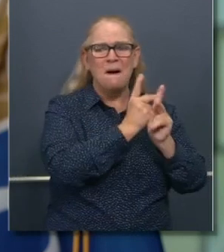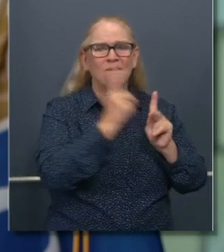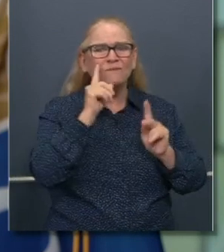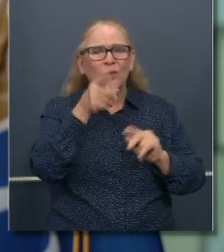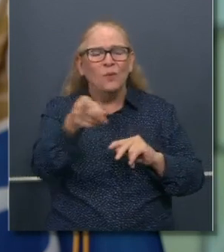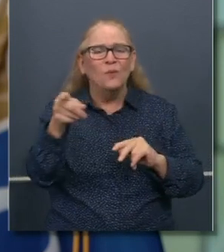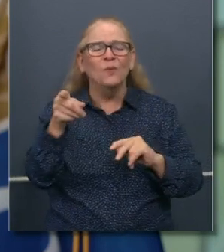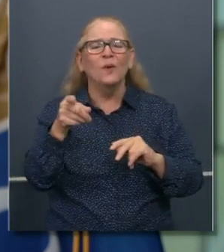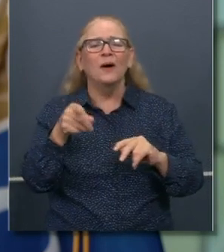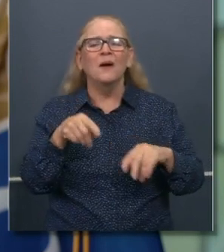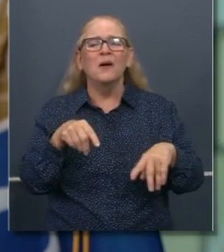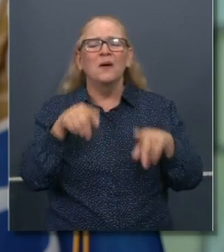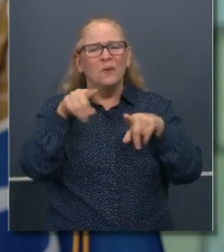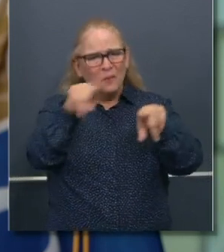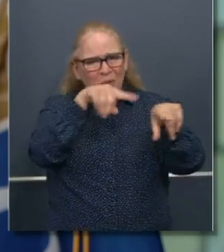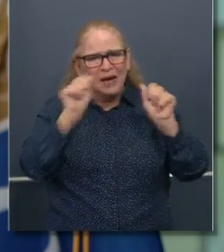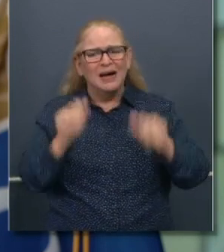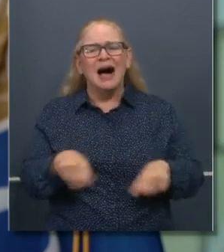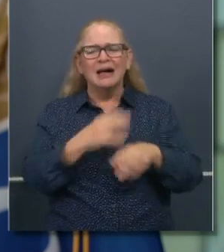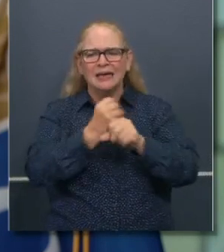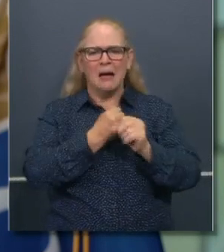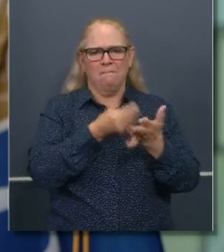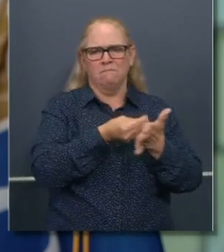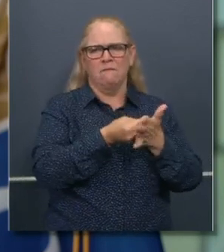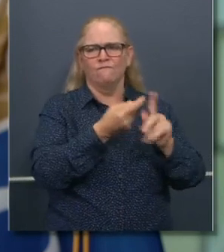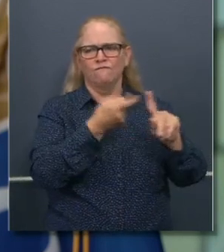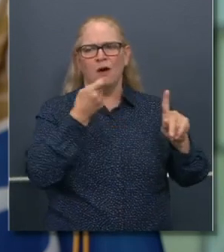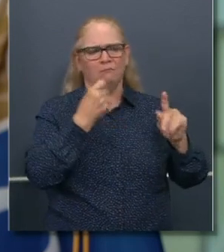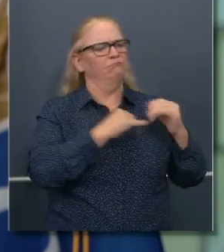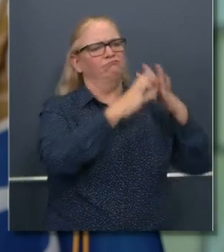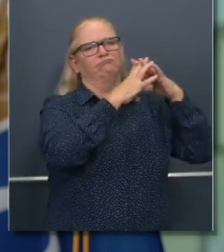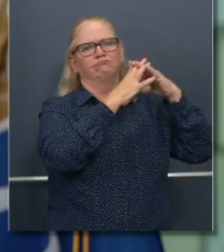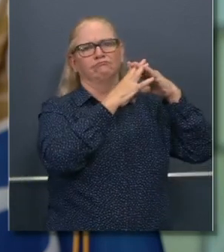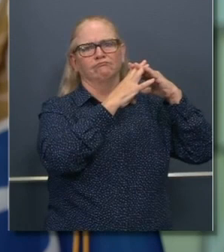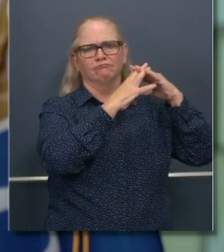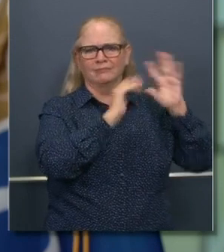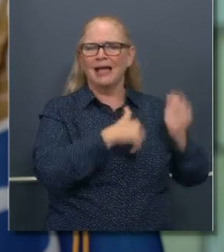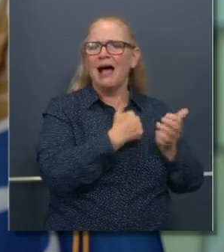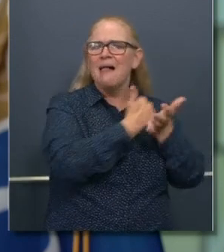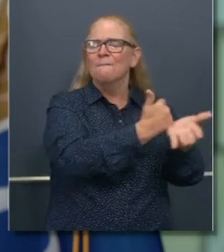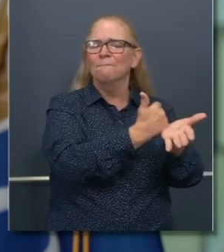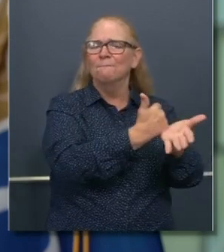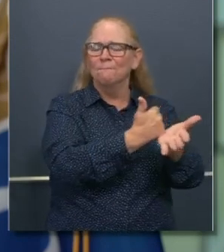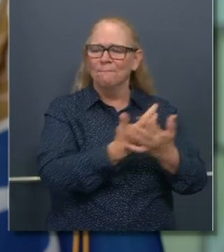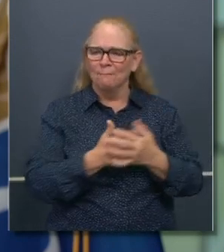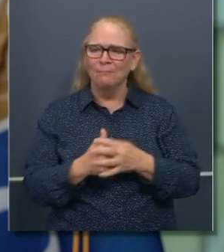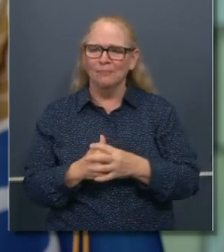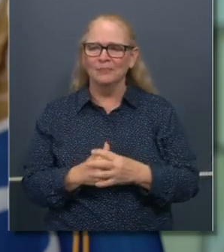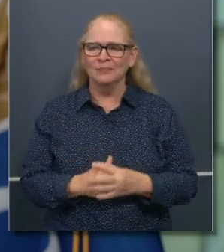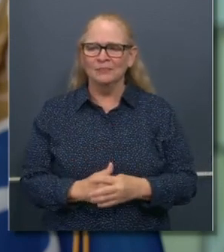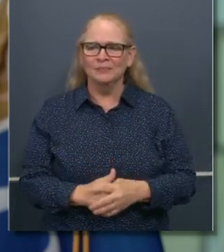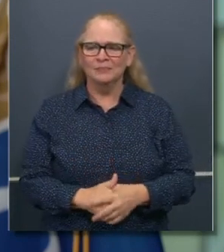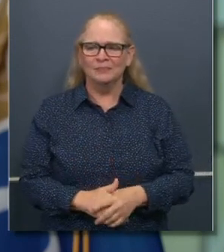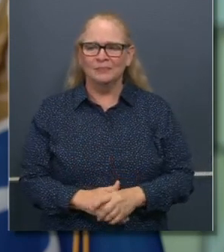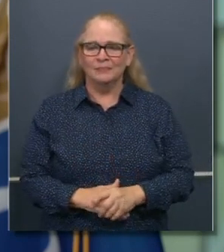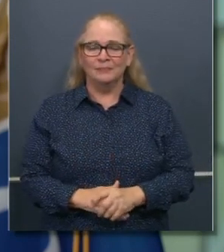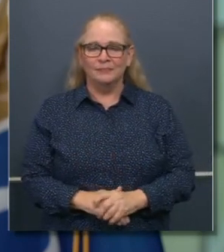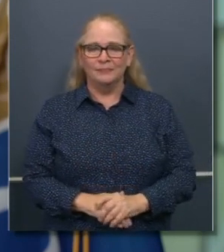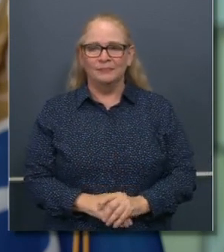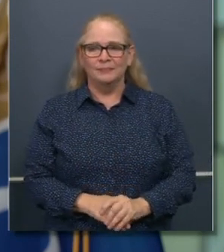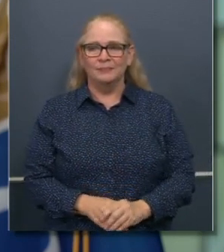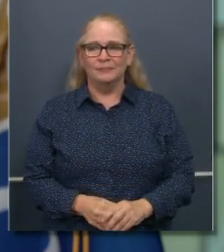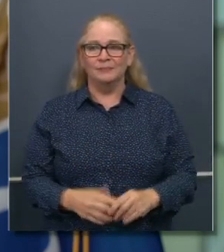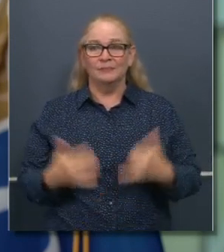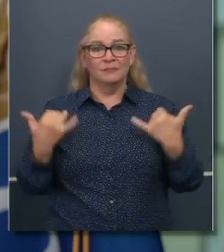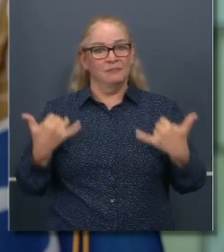they can get a line of credit, and putting all of that out. And then, of course, dealing with the travails,